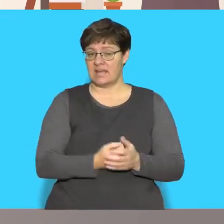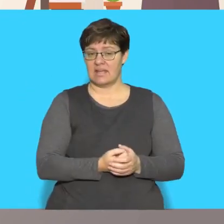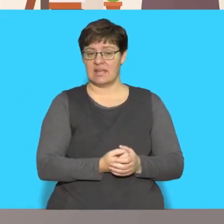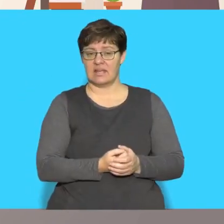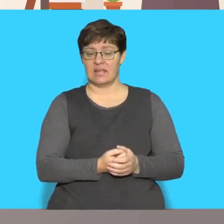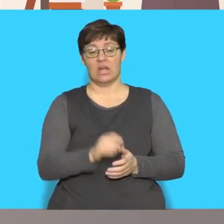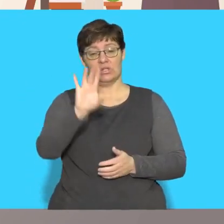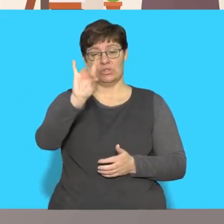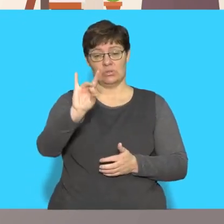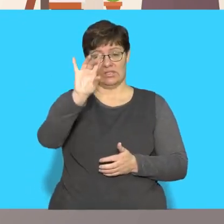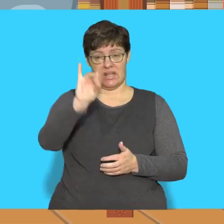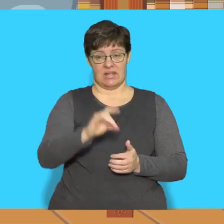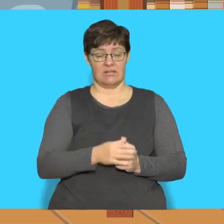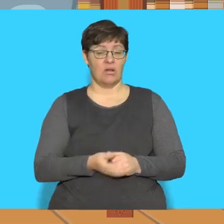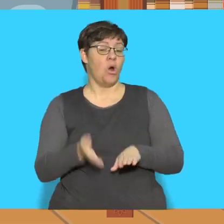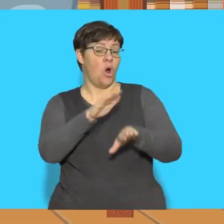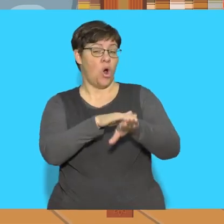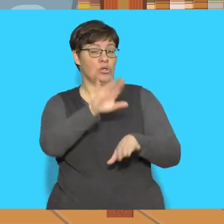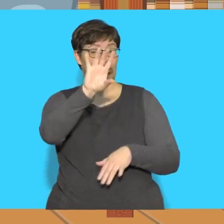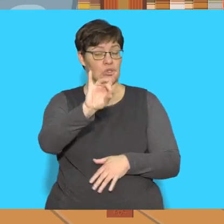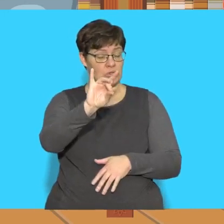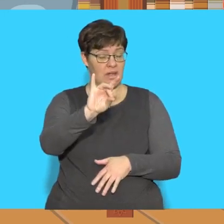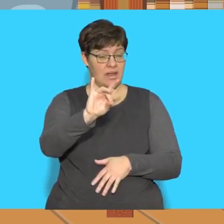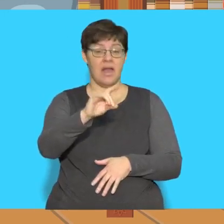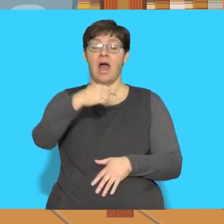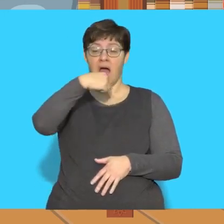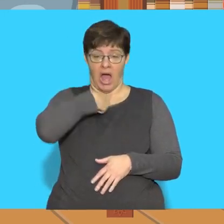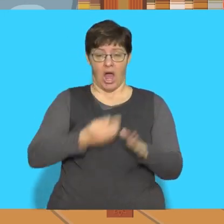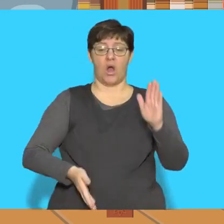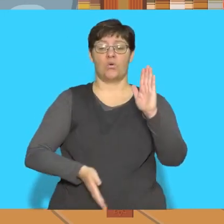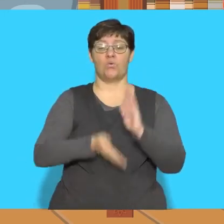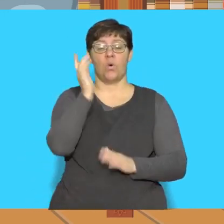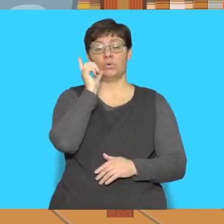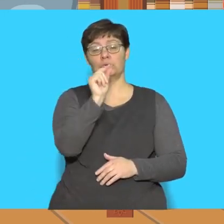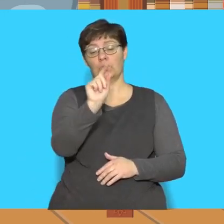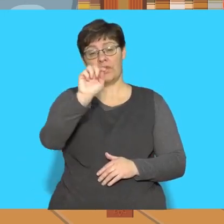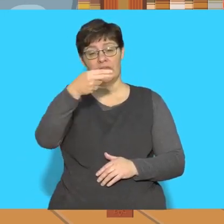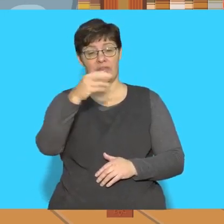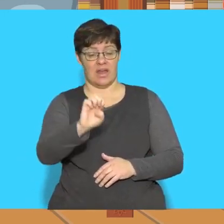Tuesday On Tuesday I go to the library